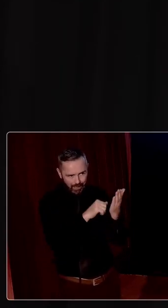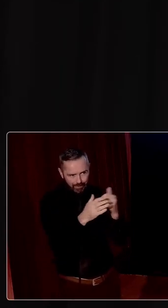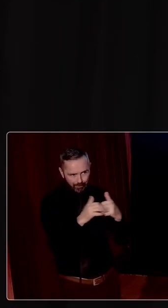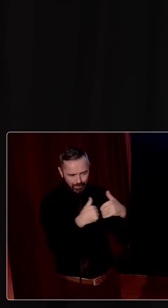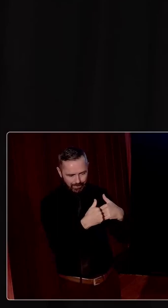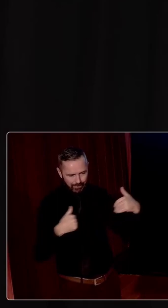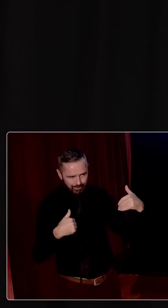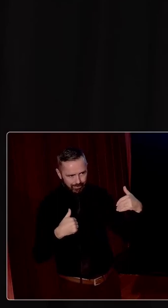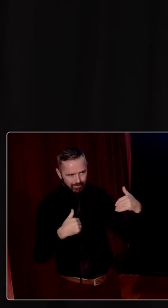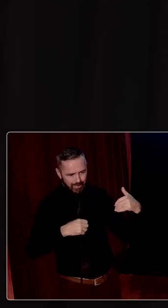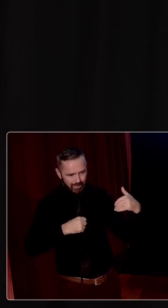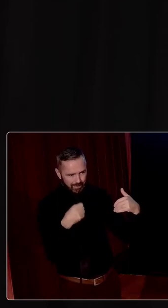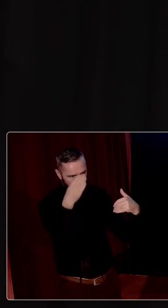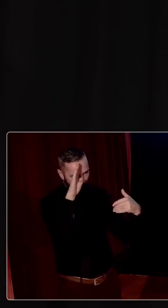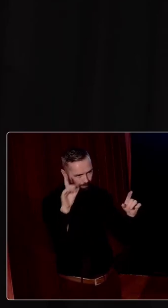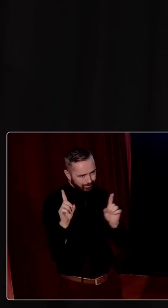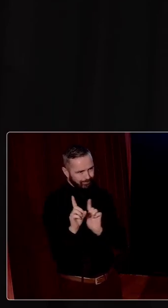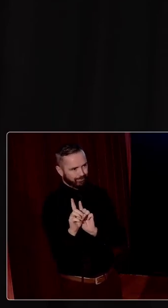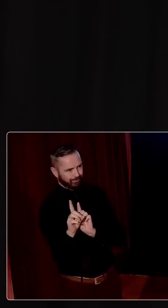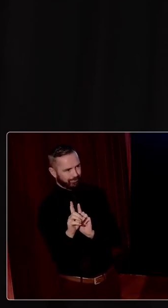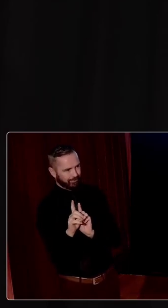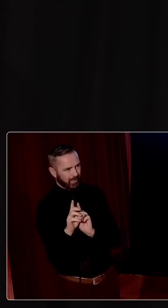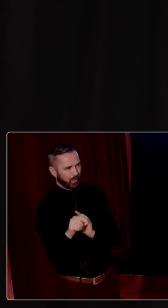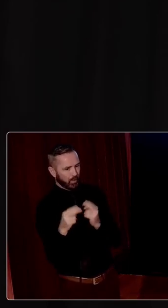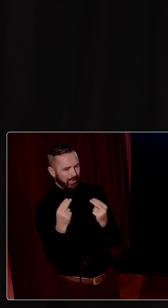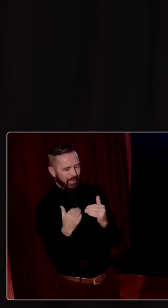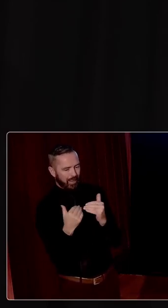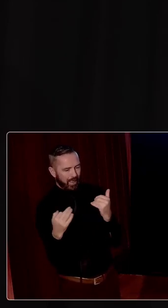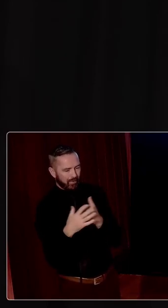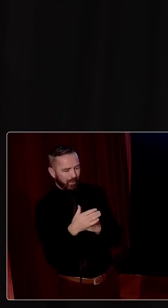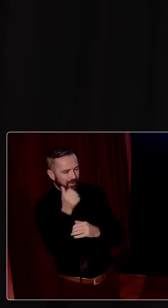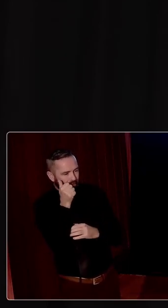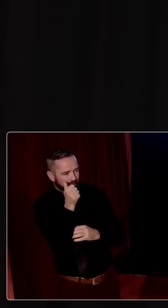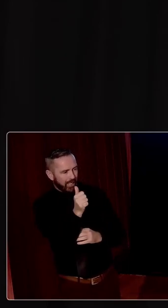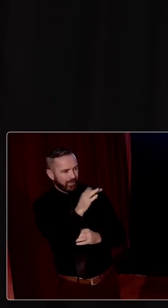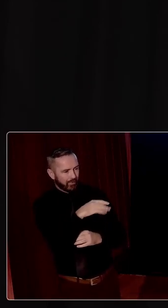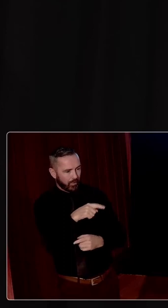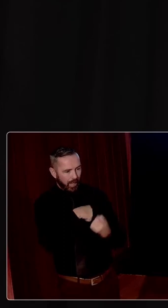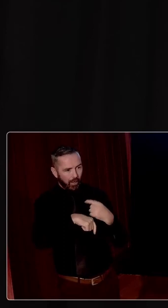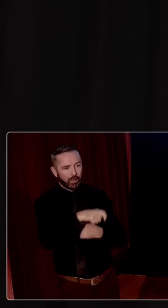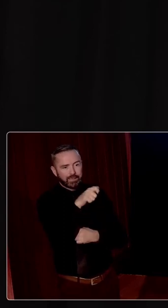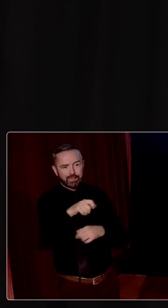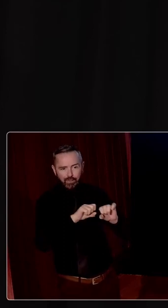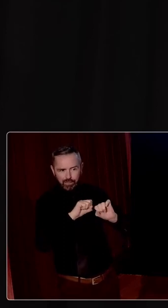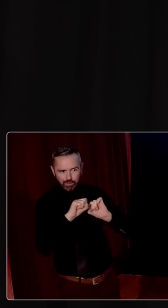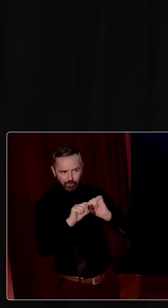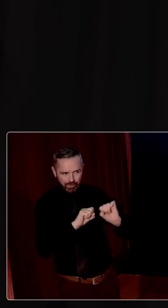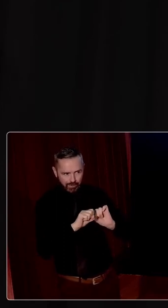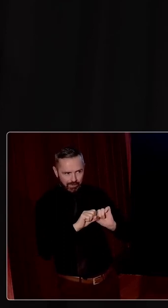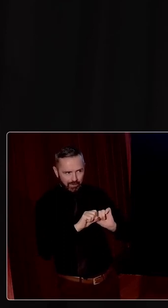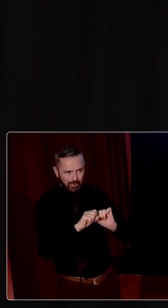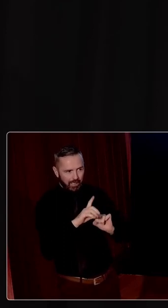keep it there and to keep the unity. And that required a level of attention from our civil servants, our